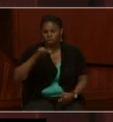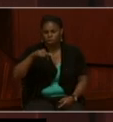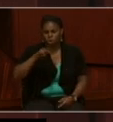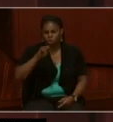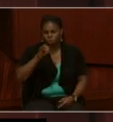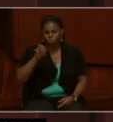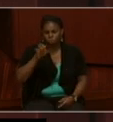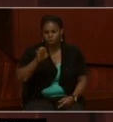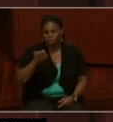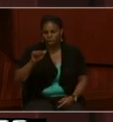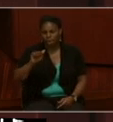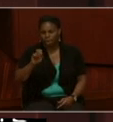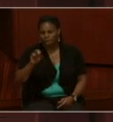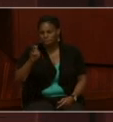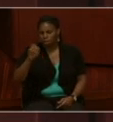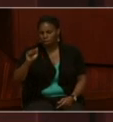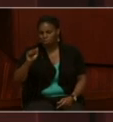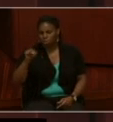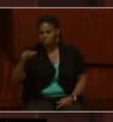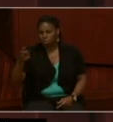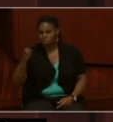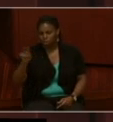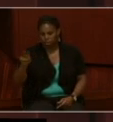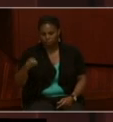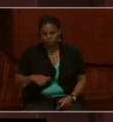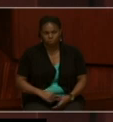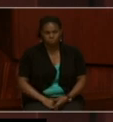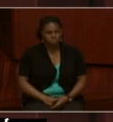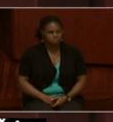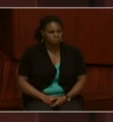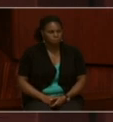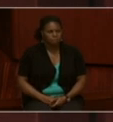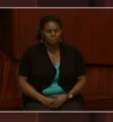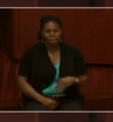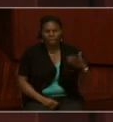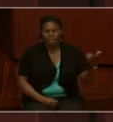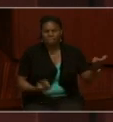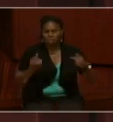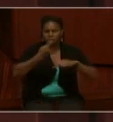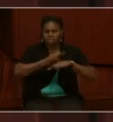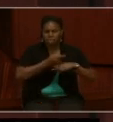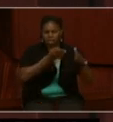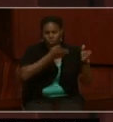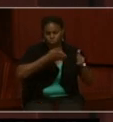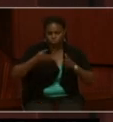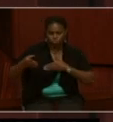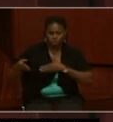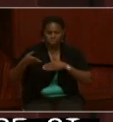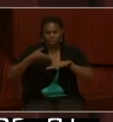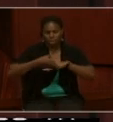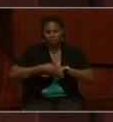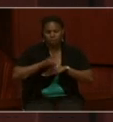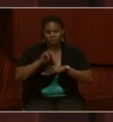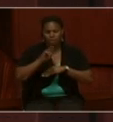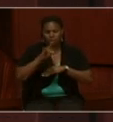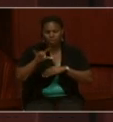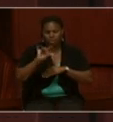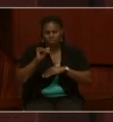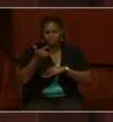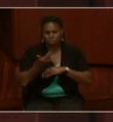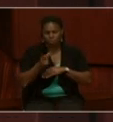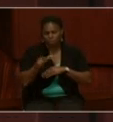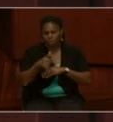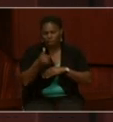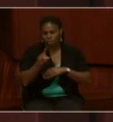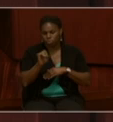we do have it, it will be at Archives II. Is there a date range after which the Navy logs and other docks are